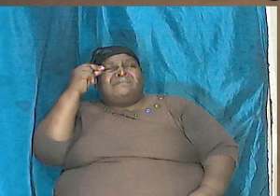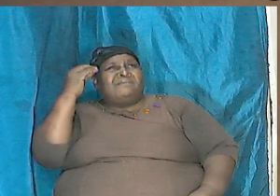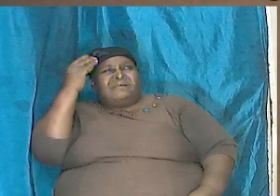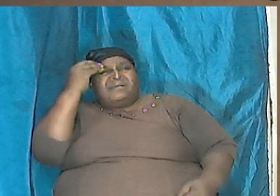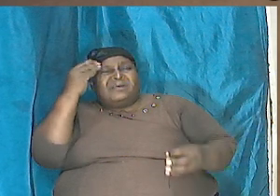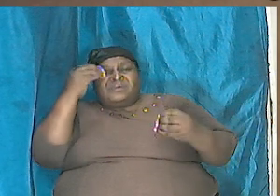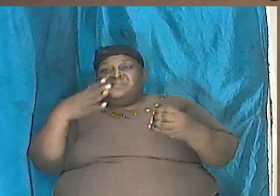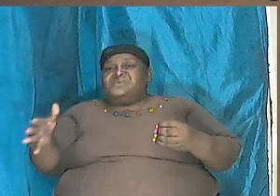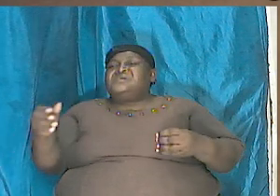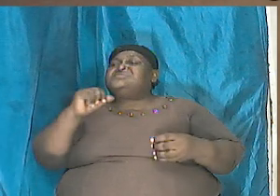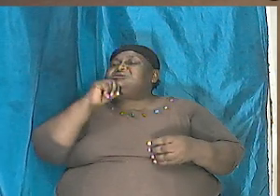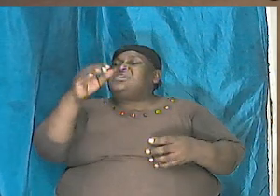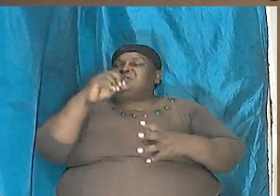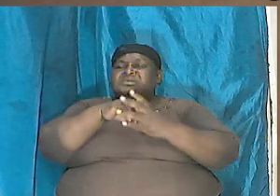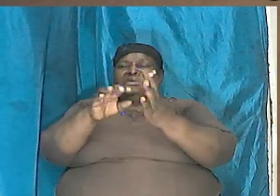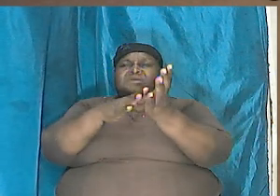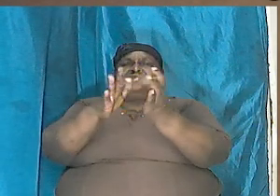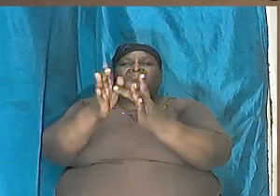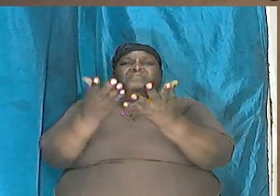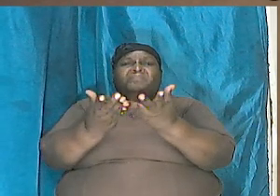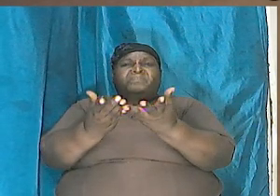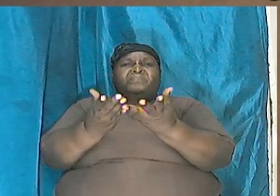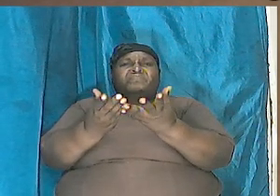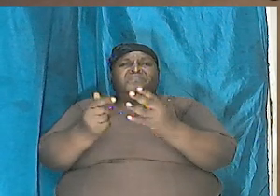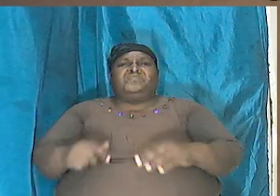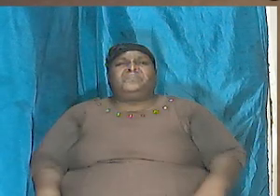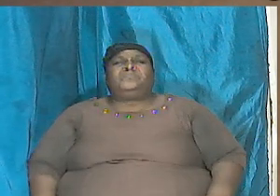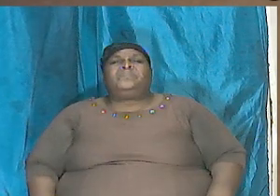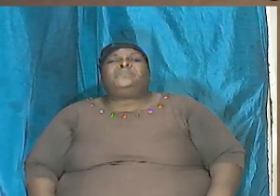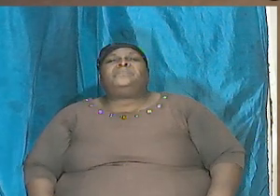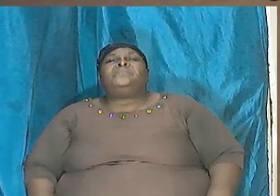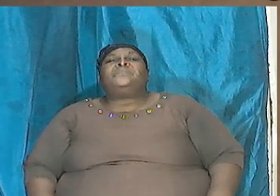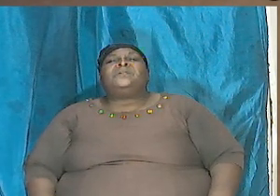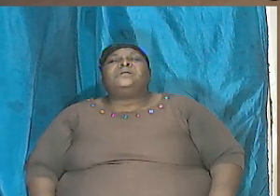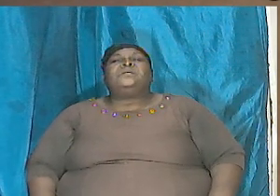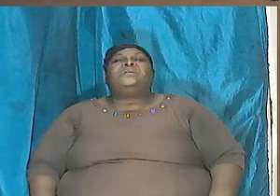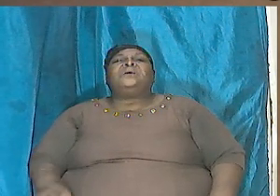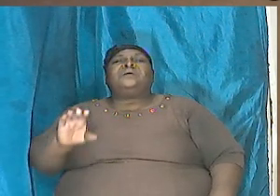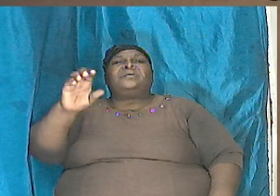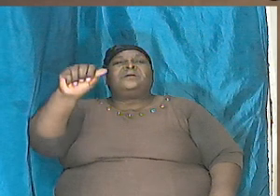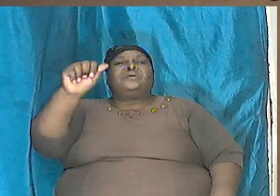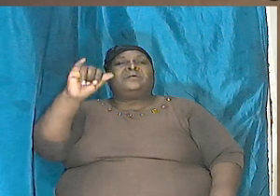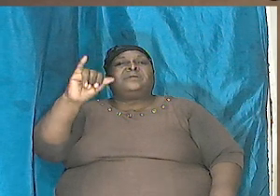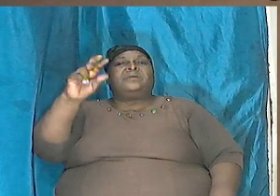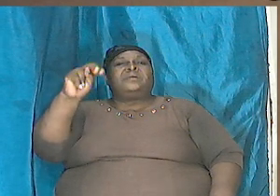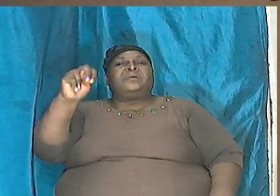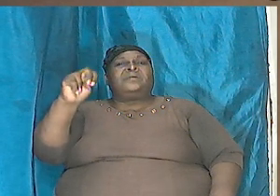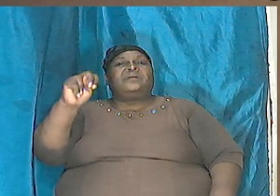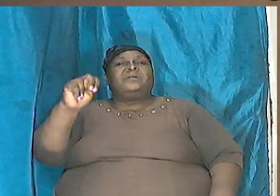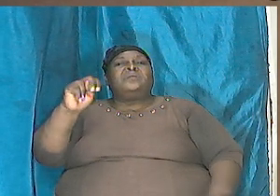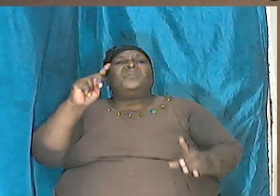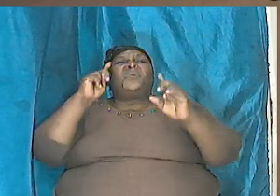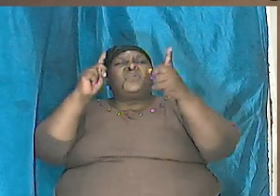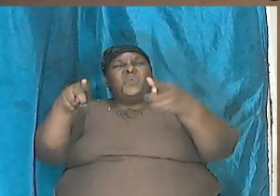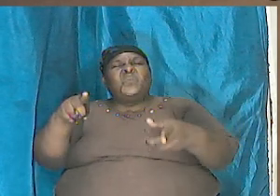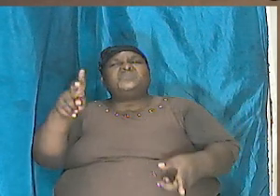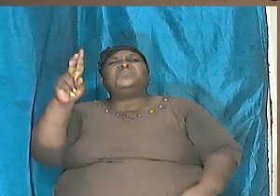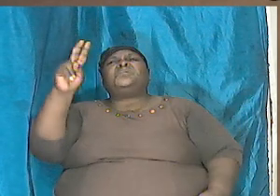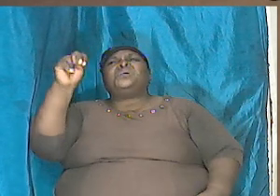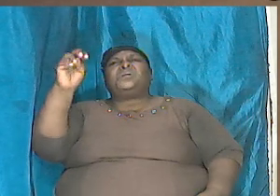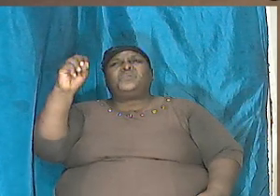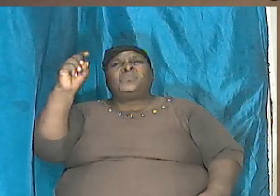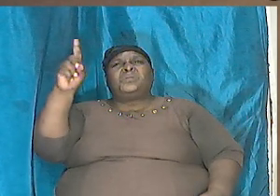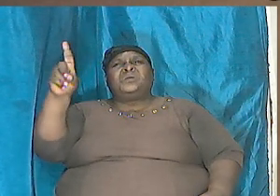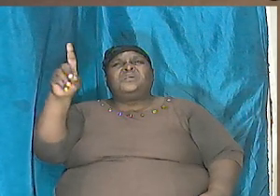said last week that skeptics said Cain went to Nod and found